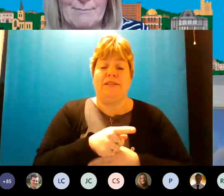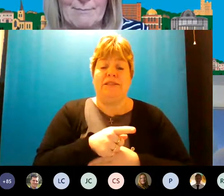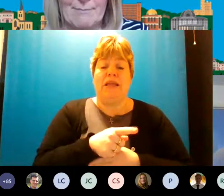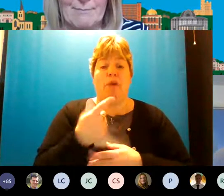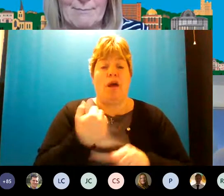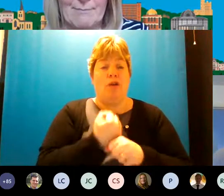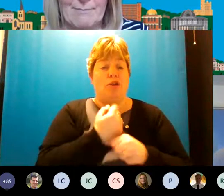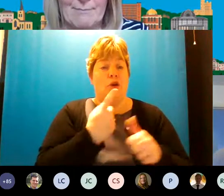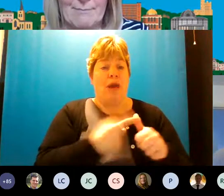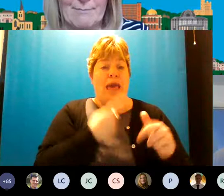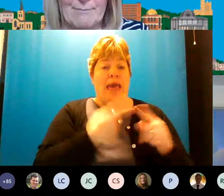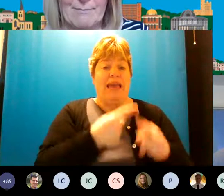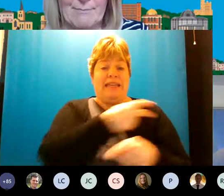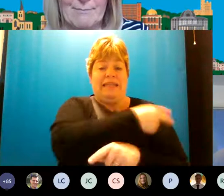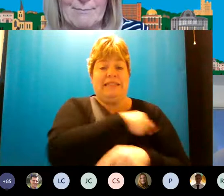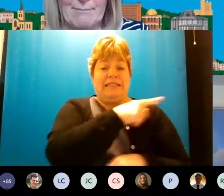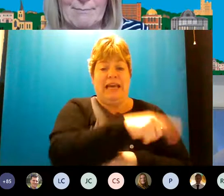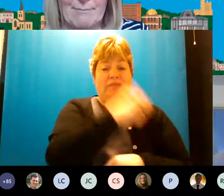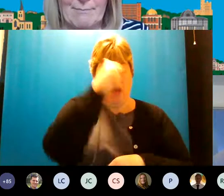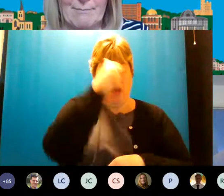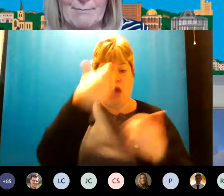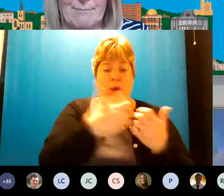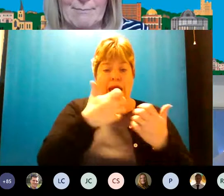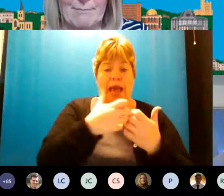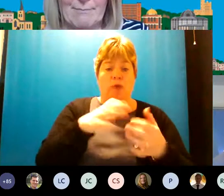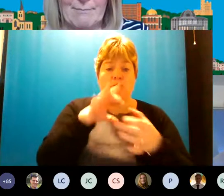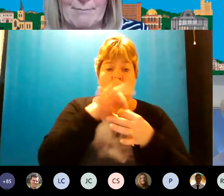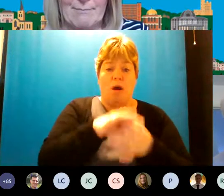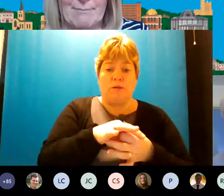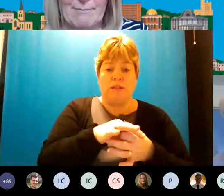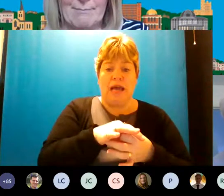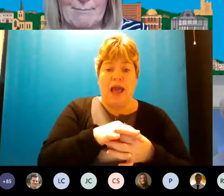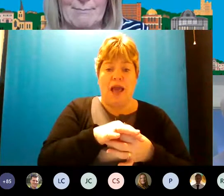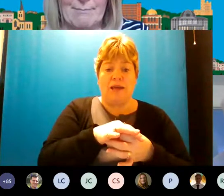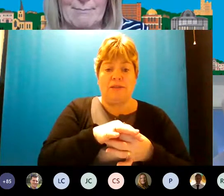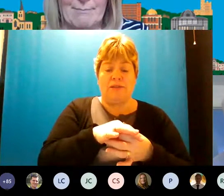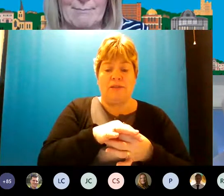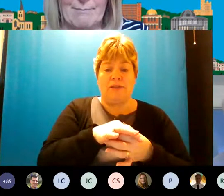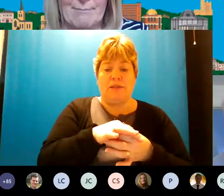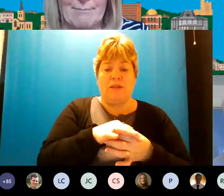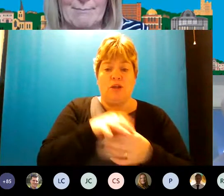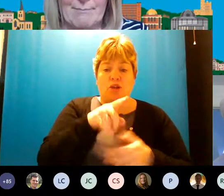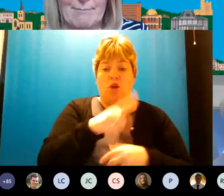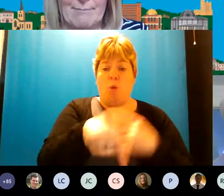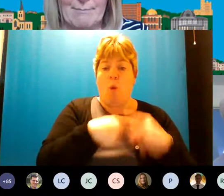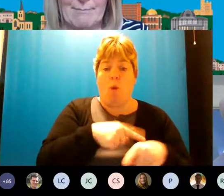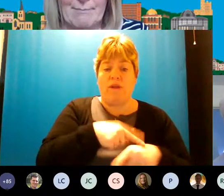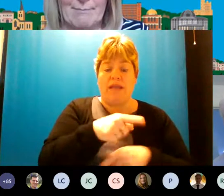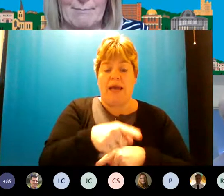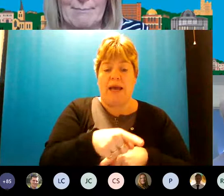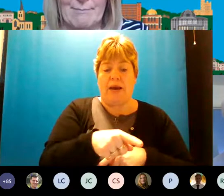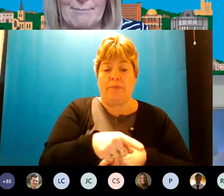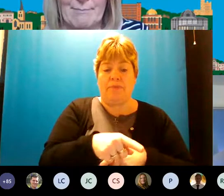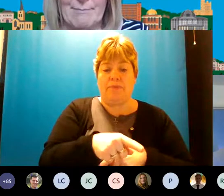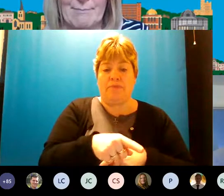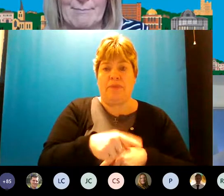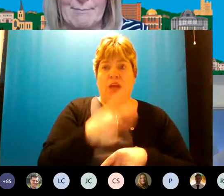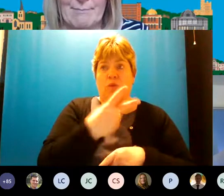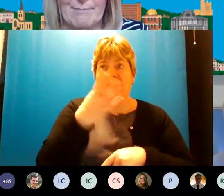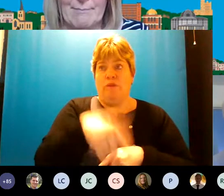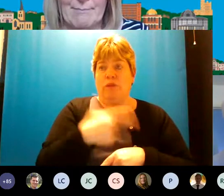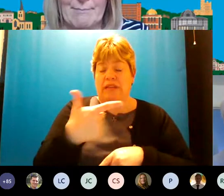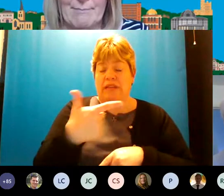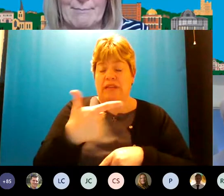any personnel know how to contact you uh all the time uh 24 7